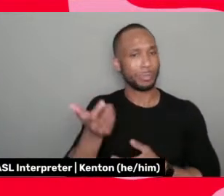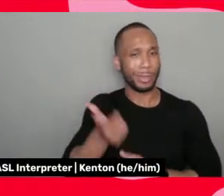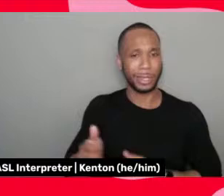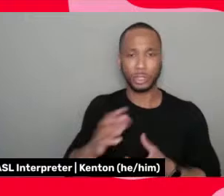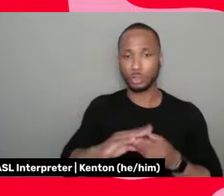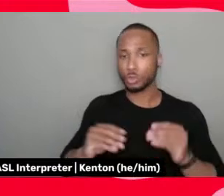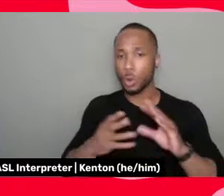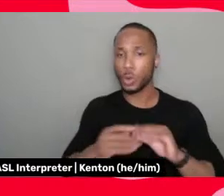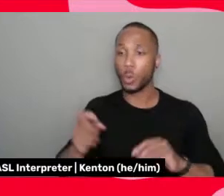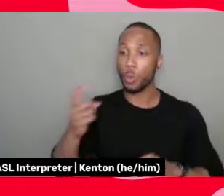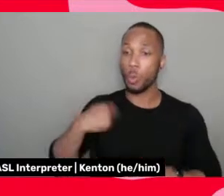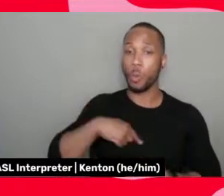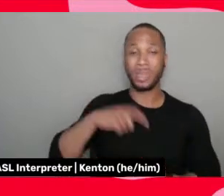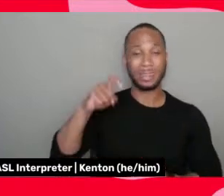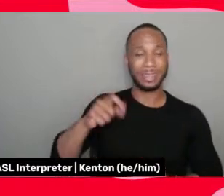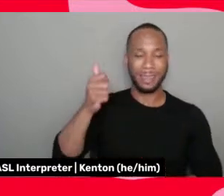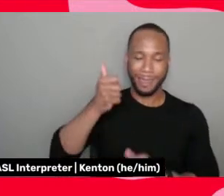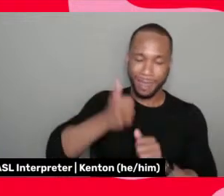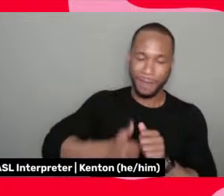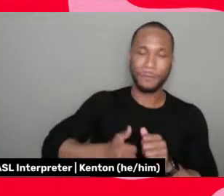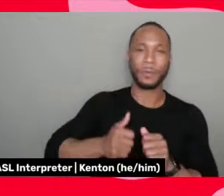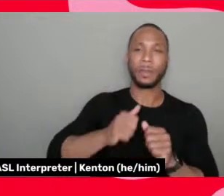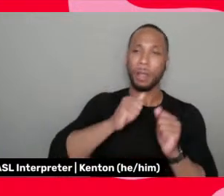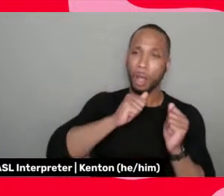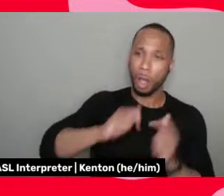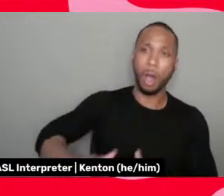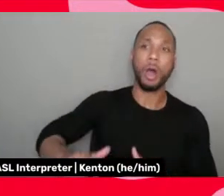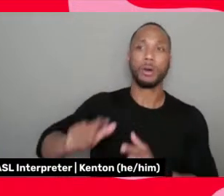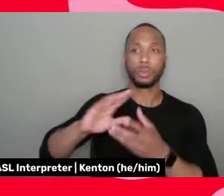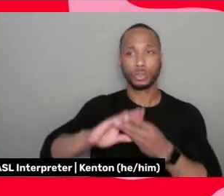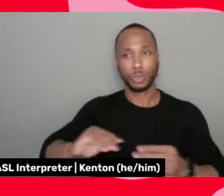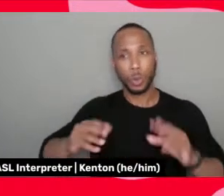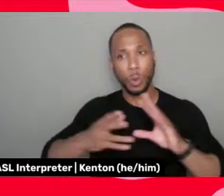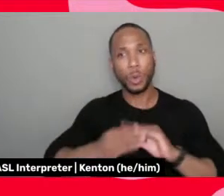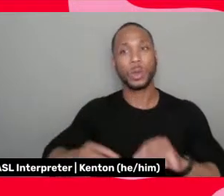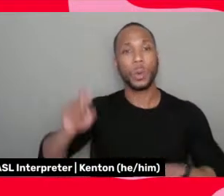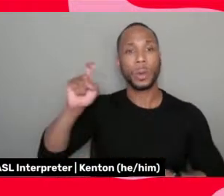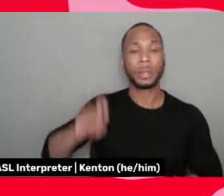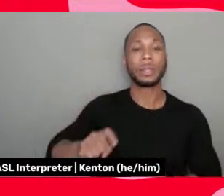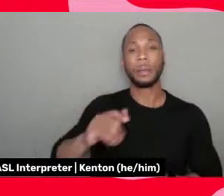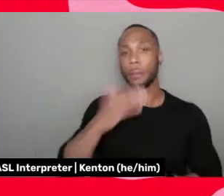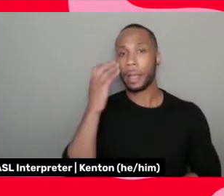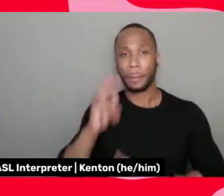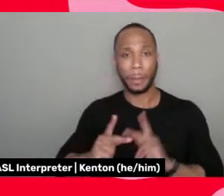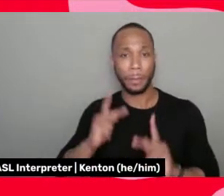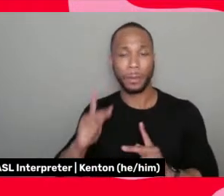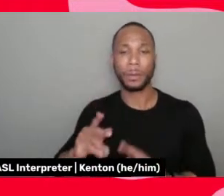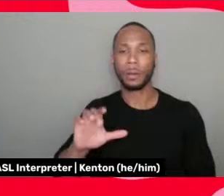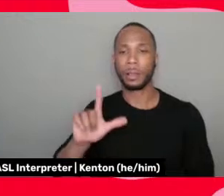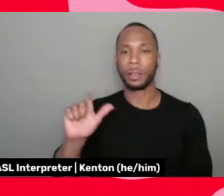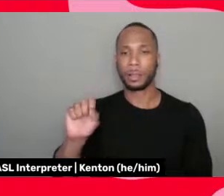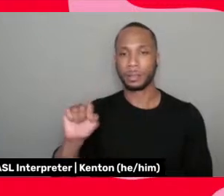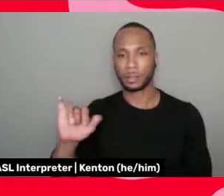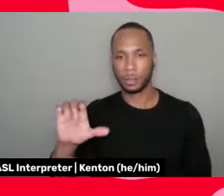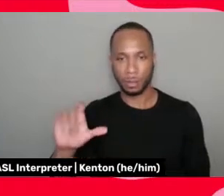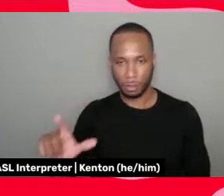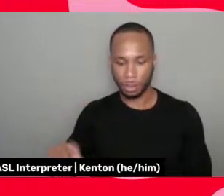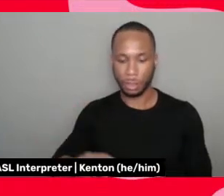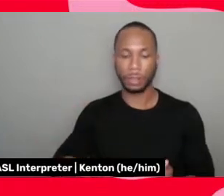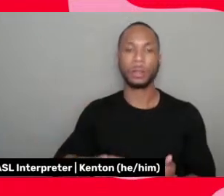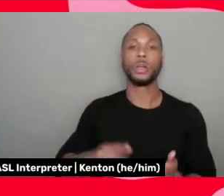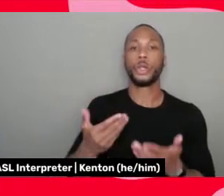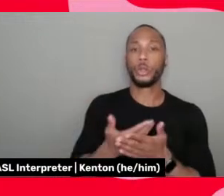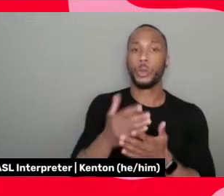them. We need, uh, we need, we need black people playing classical. We need black people playing, um, new age,